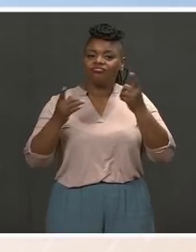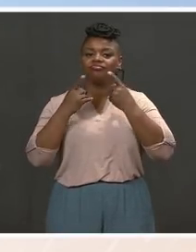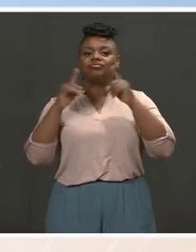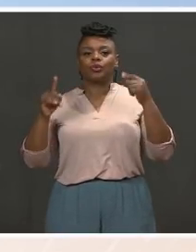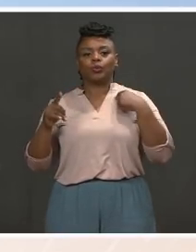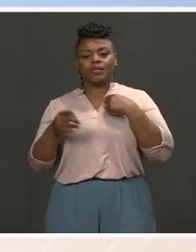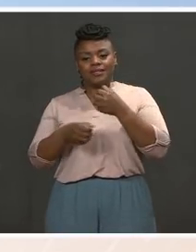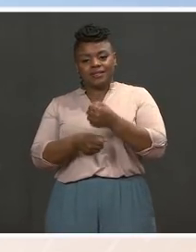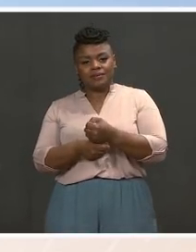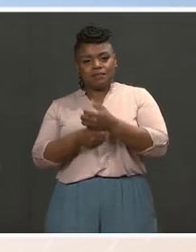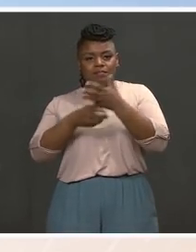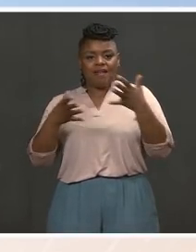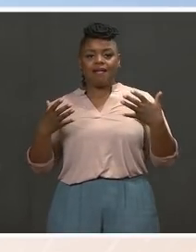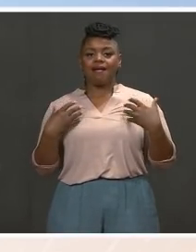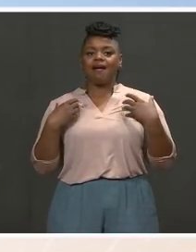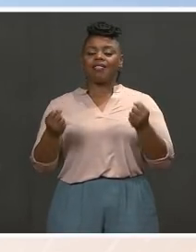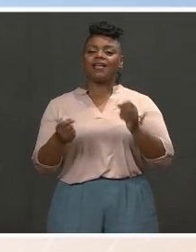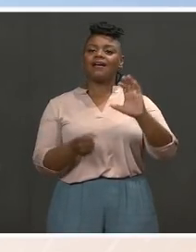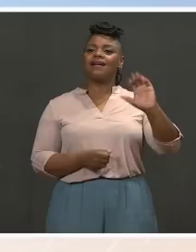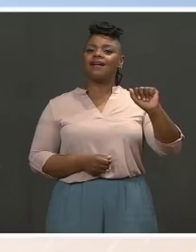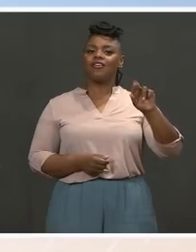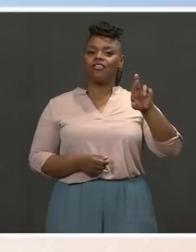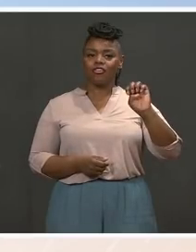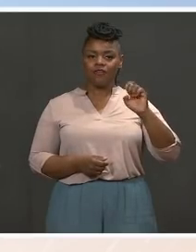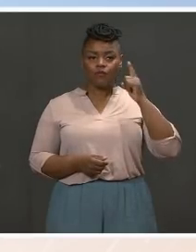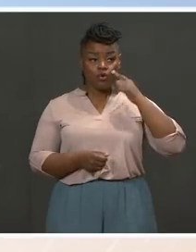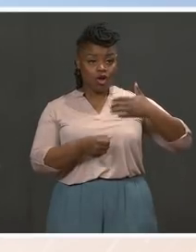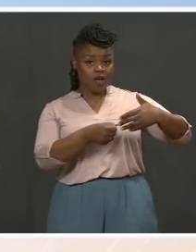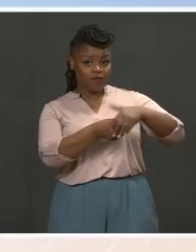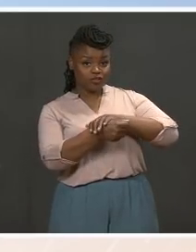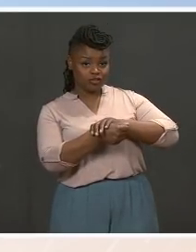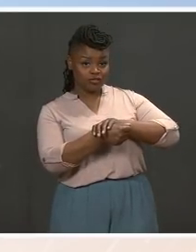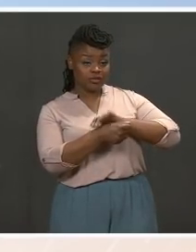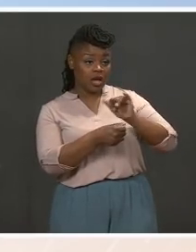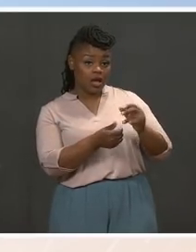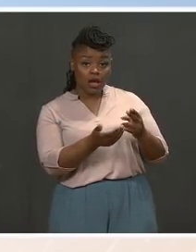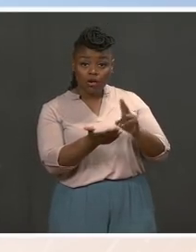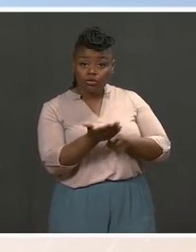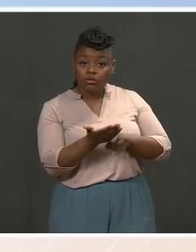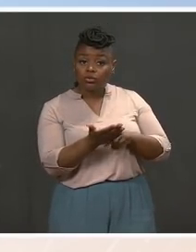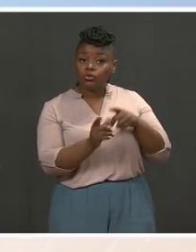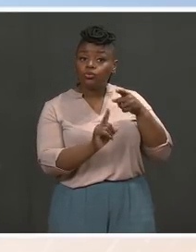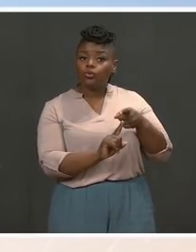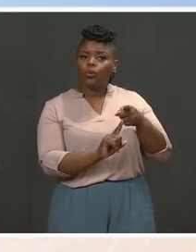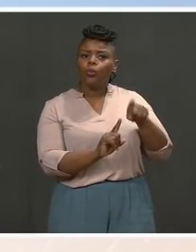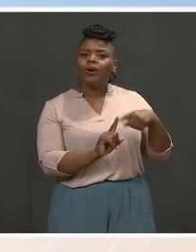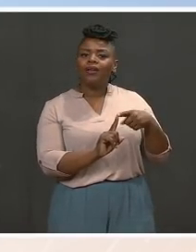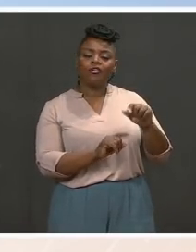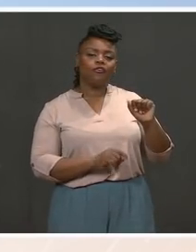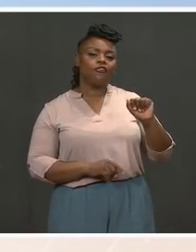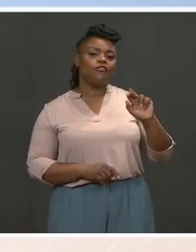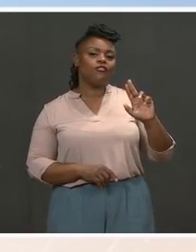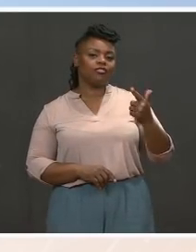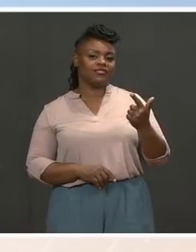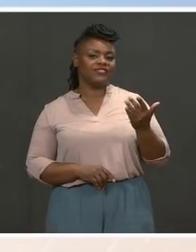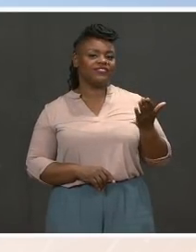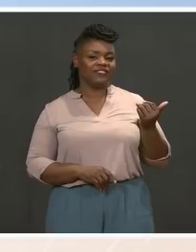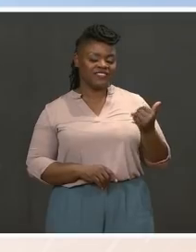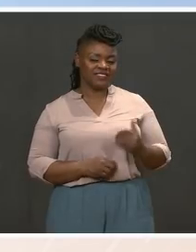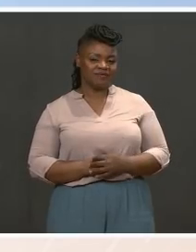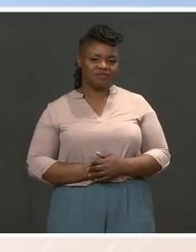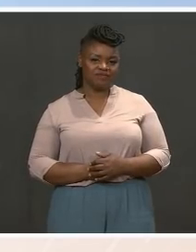extending the special enrollment period until August 15th. I know a number of you noted that, but I just wanted to reiterate it since it was late in the day.